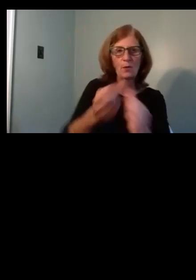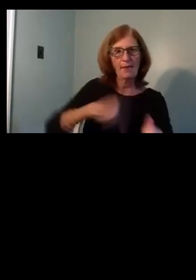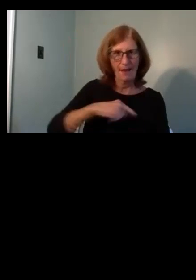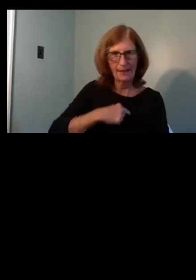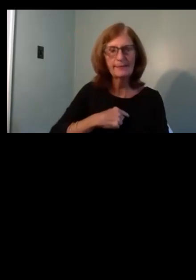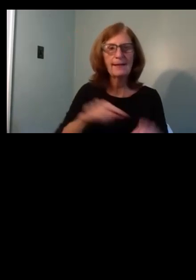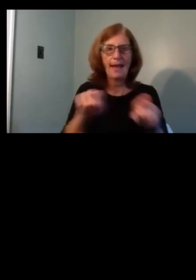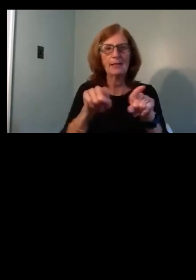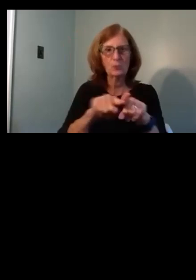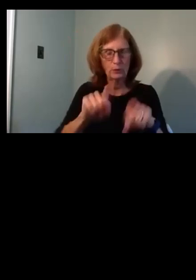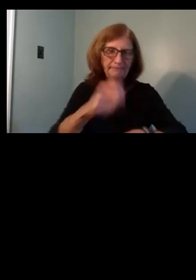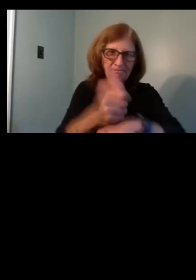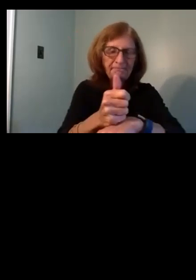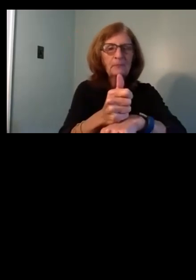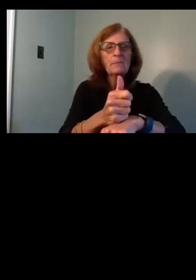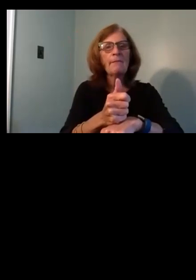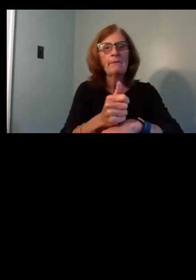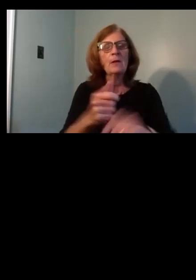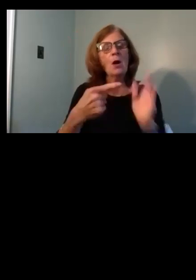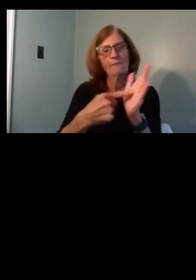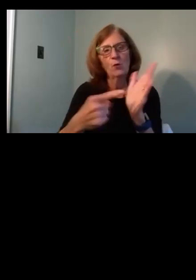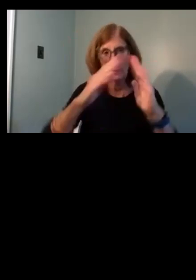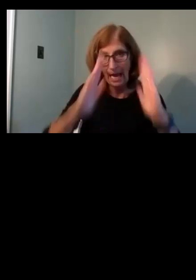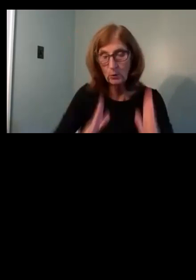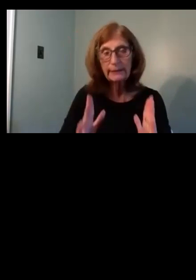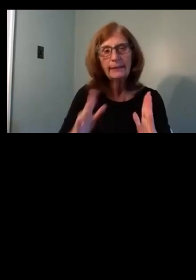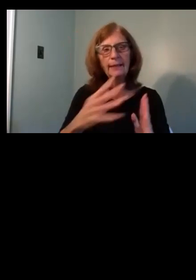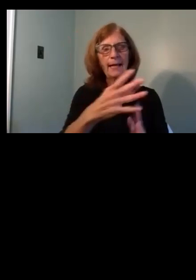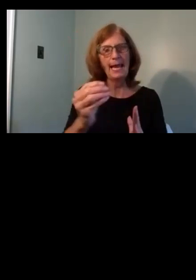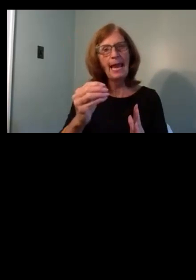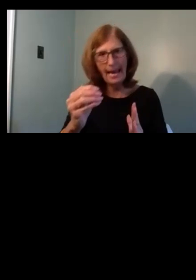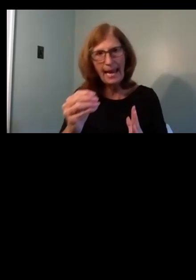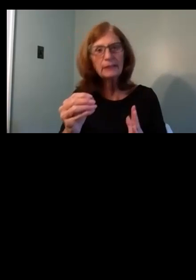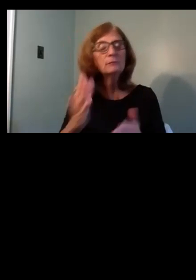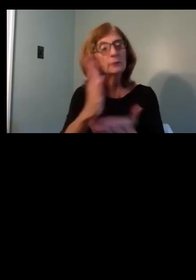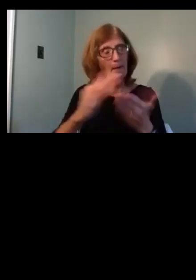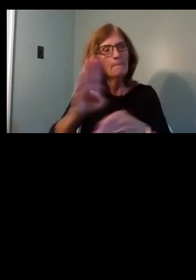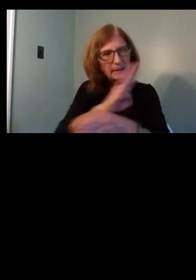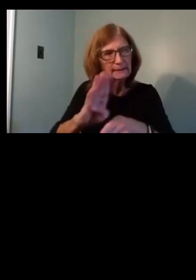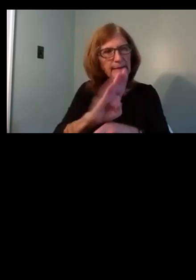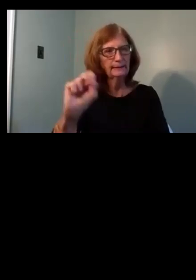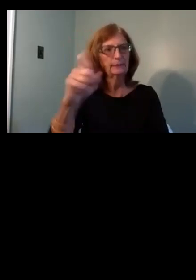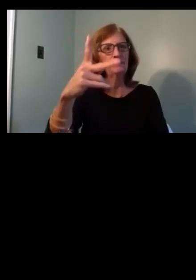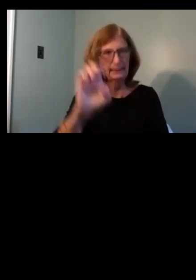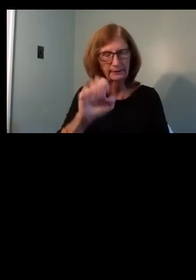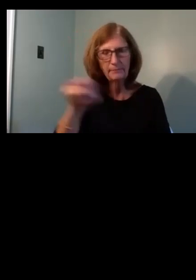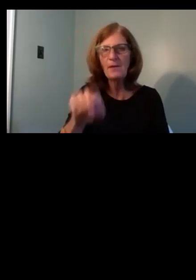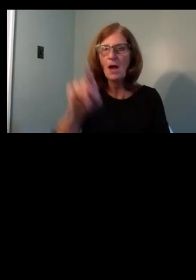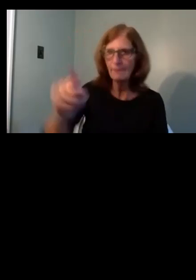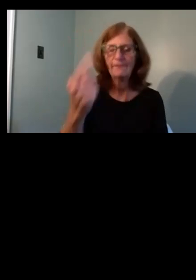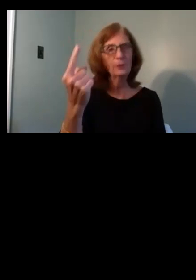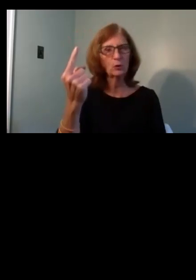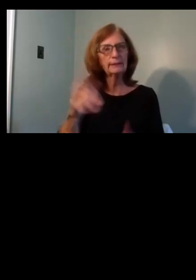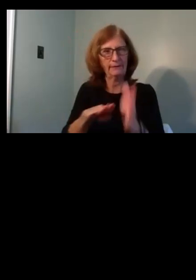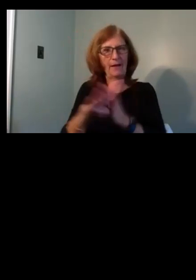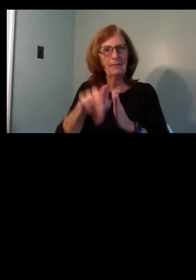for work to redevelop affordable housing and activate commercial space. This will be our first redevelopment project on the corridor.